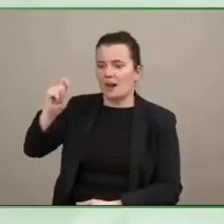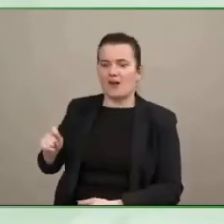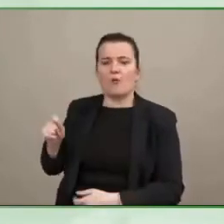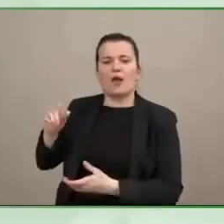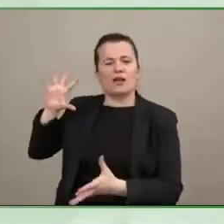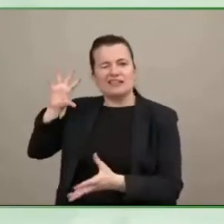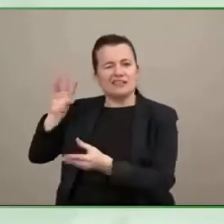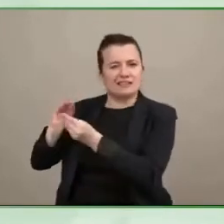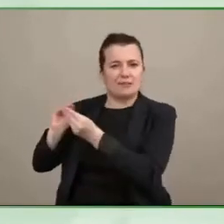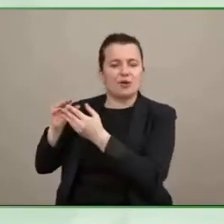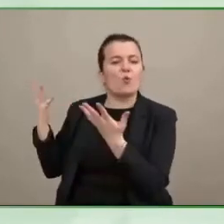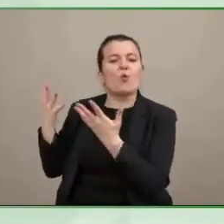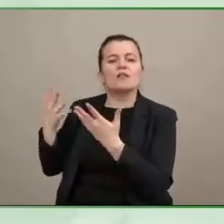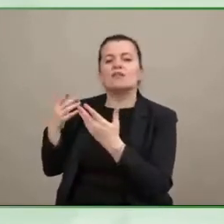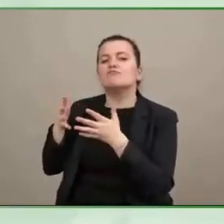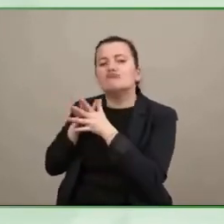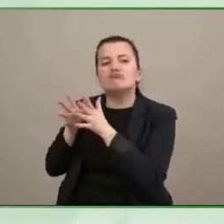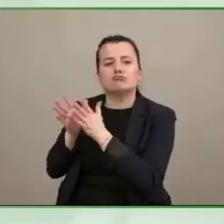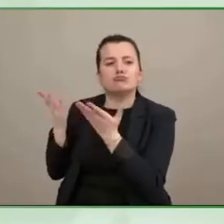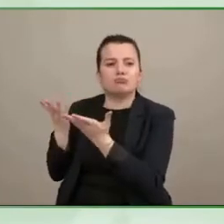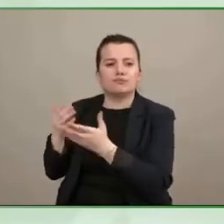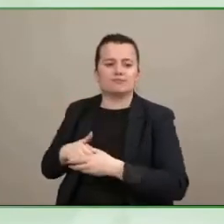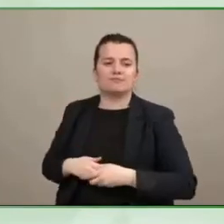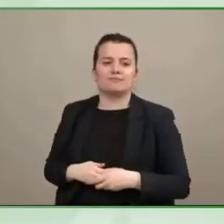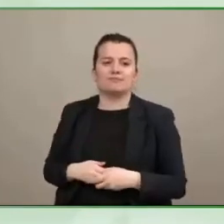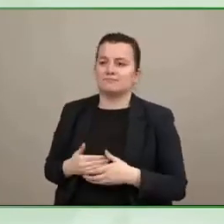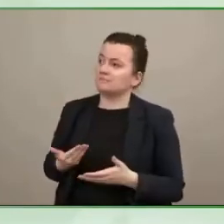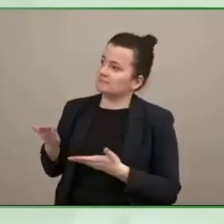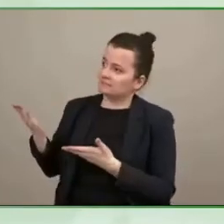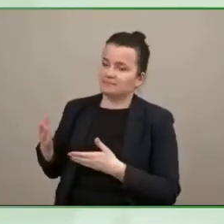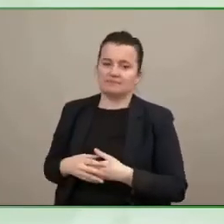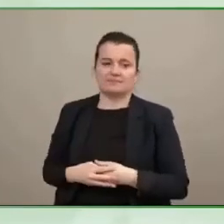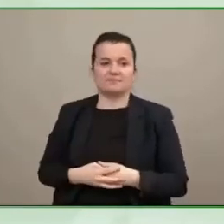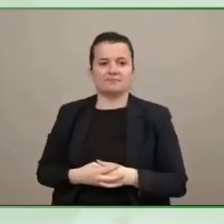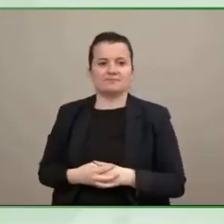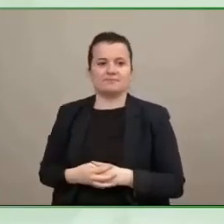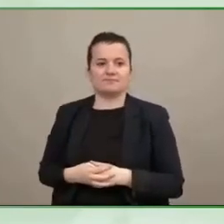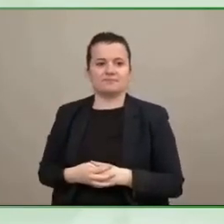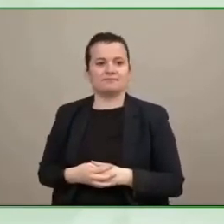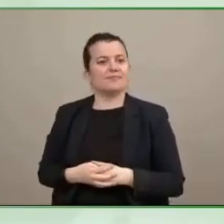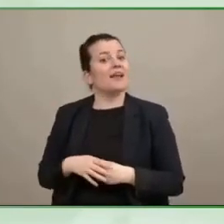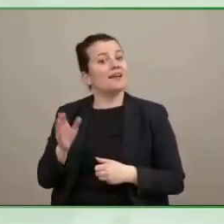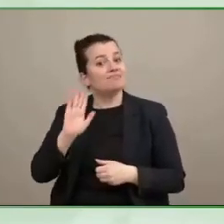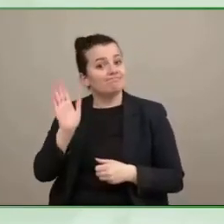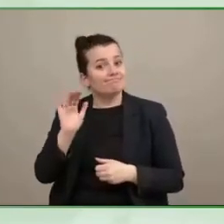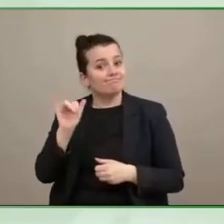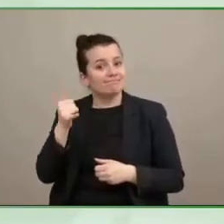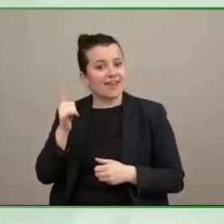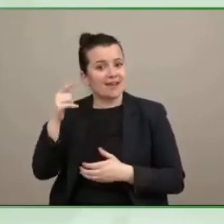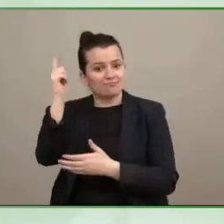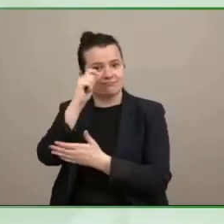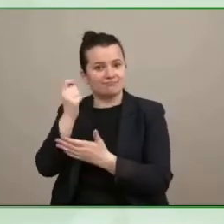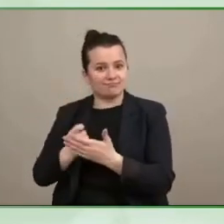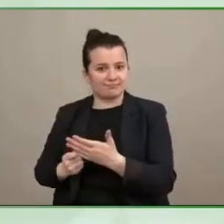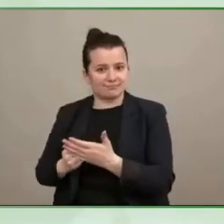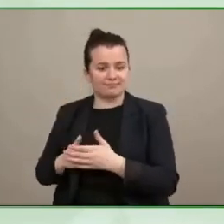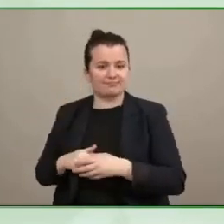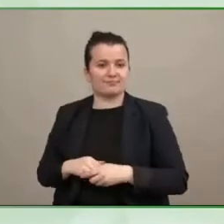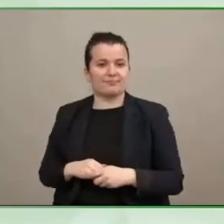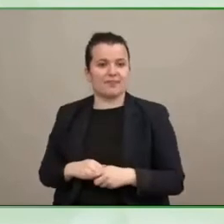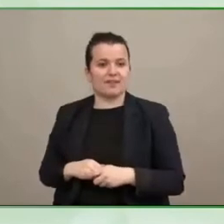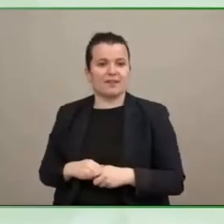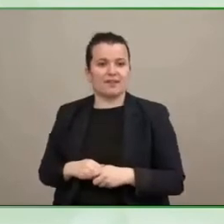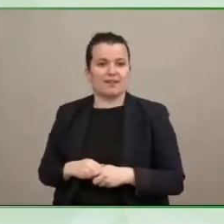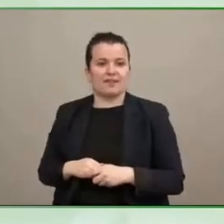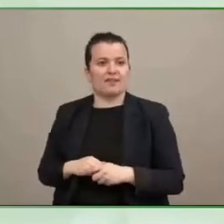yes hello um i try to get um all this energizing information